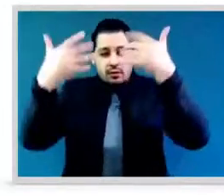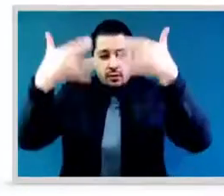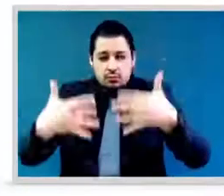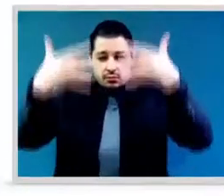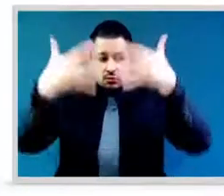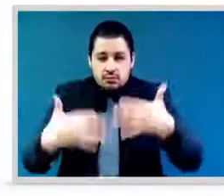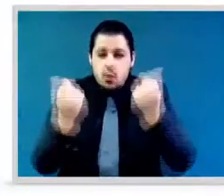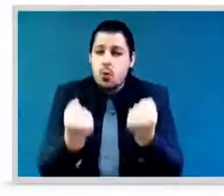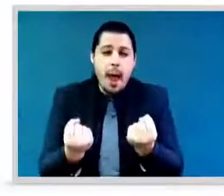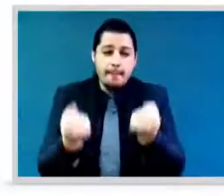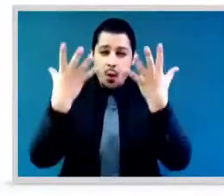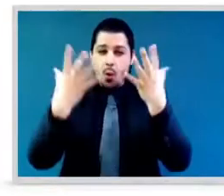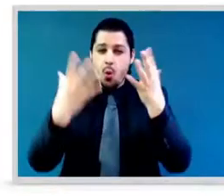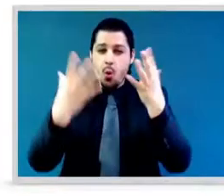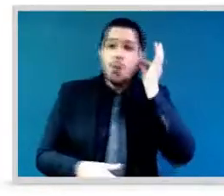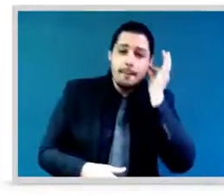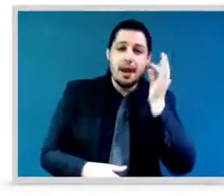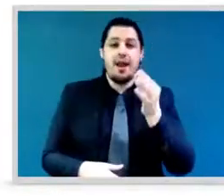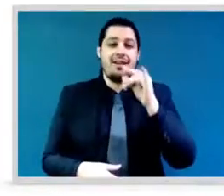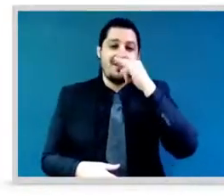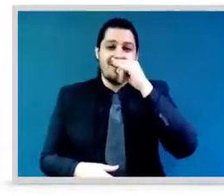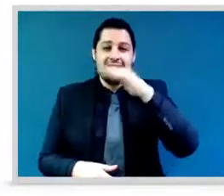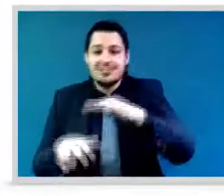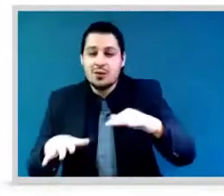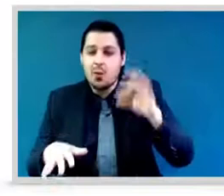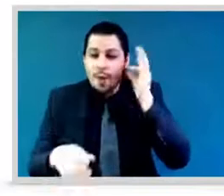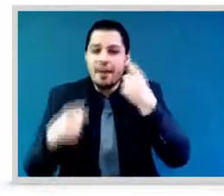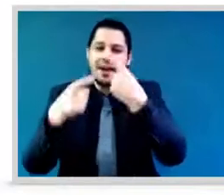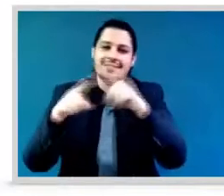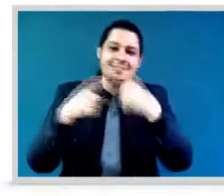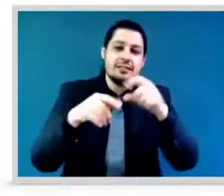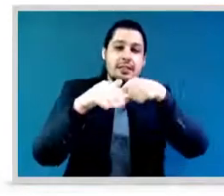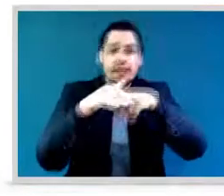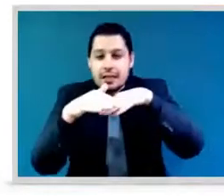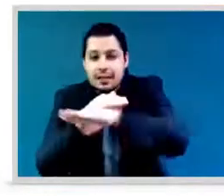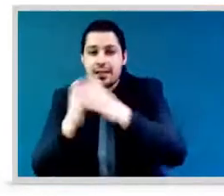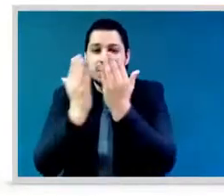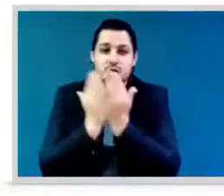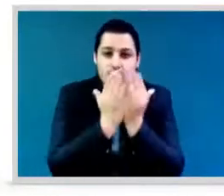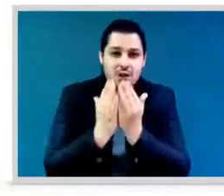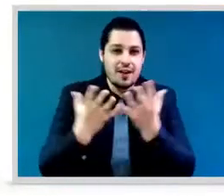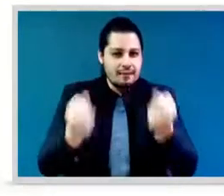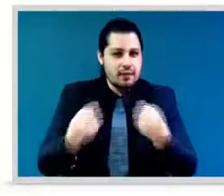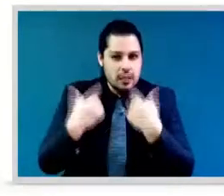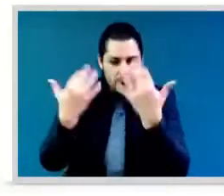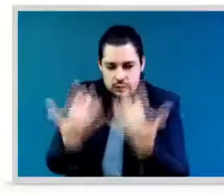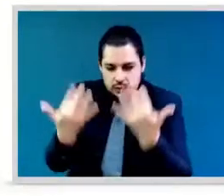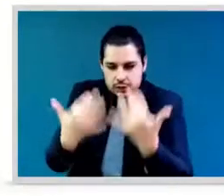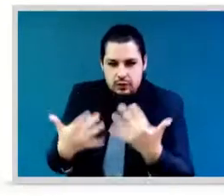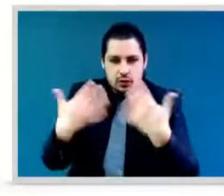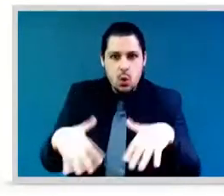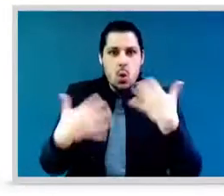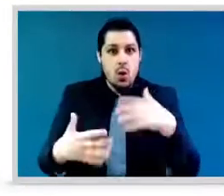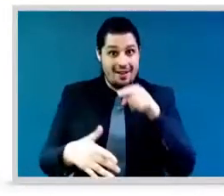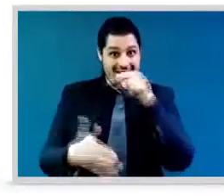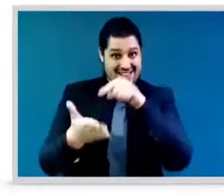global poverty but also shaping this future generation of leaders so next i'd like